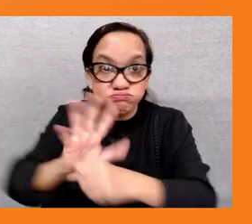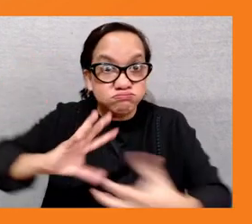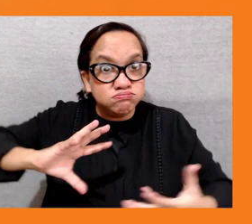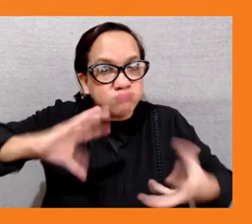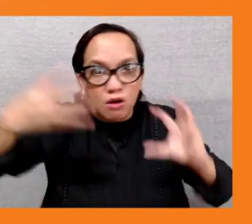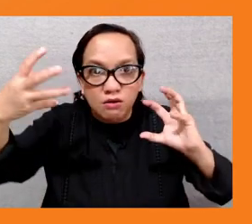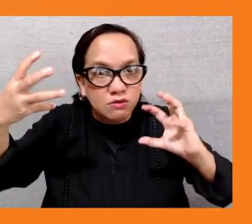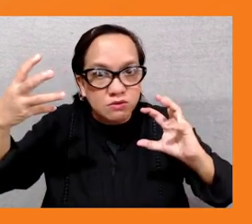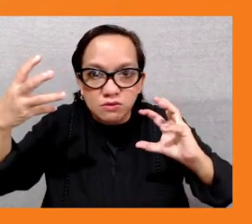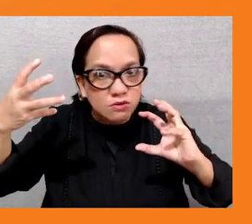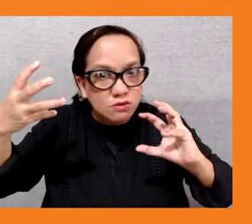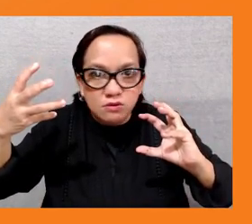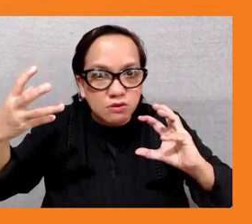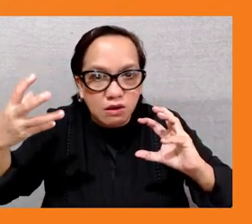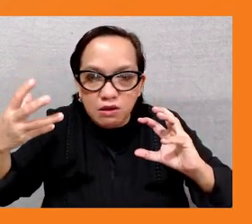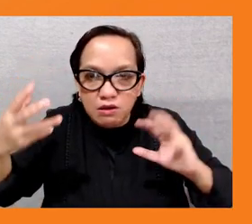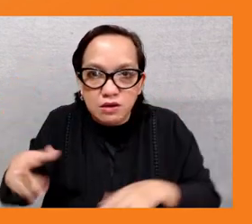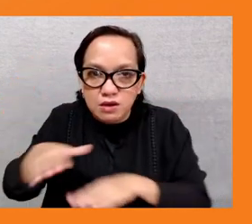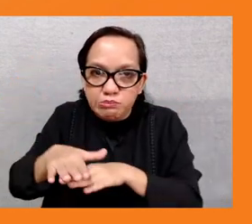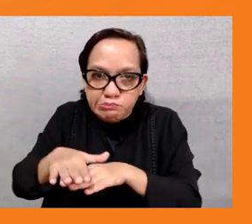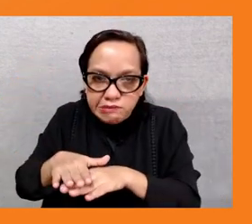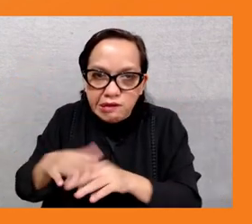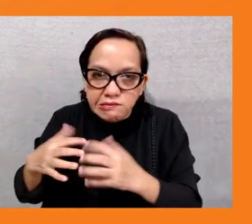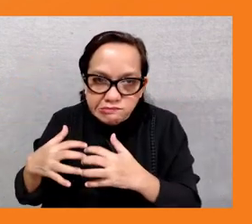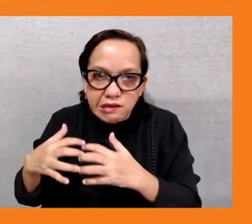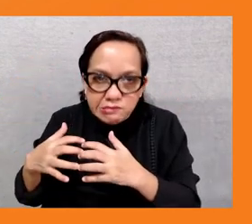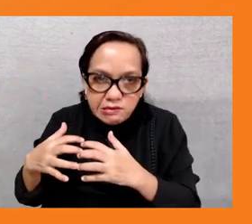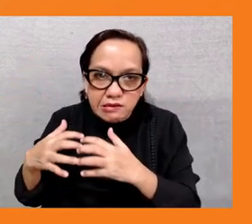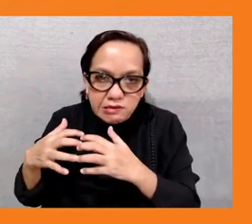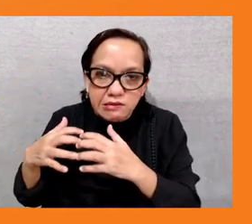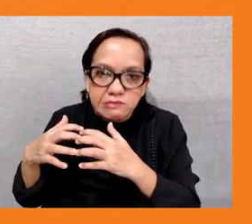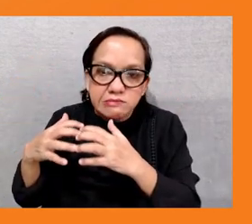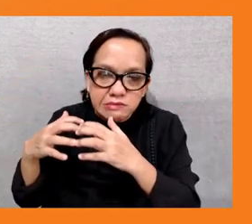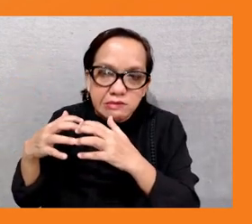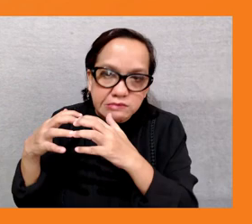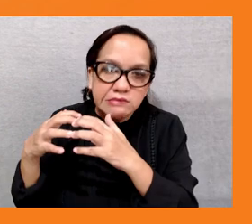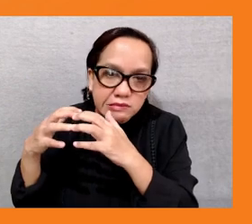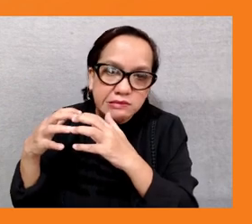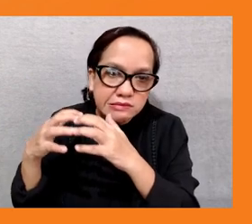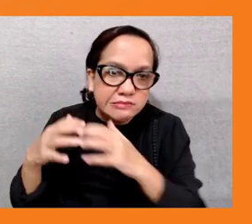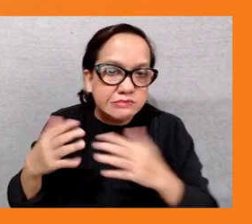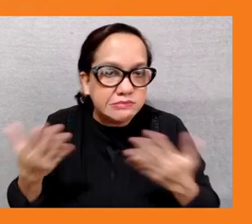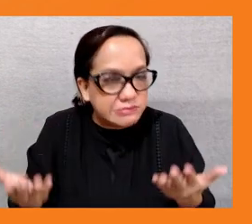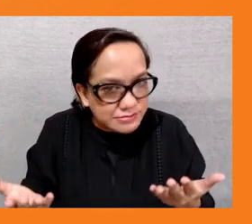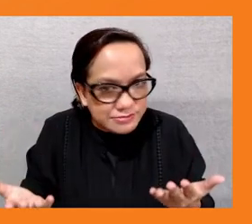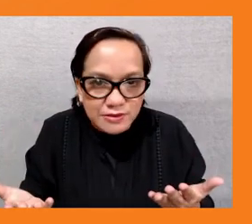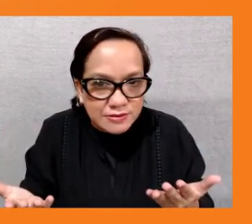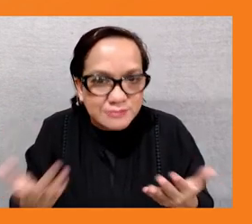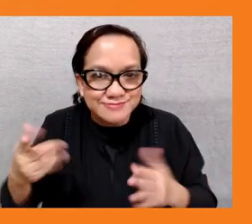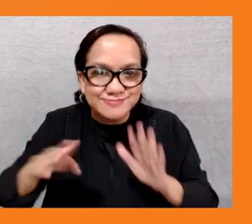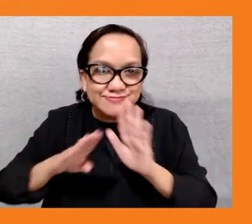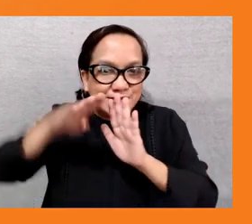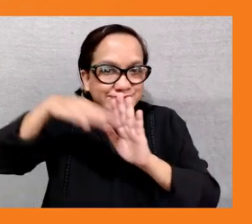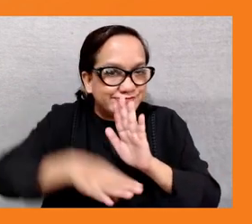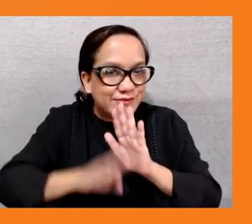fragile with the risks posed by the supply chain disruptions the price spikes financial distress also geopolitical tensions now that said